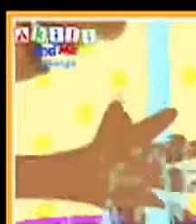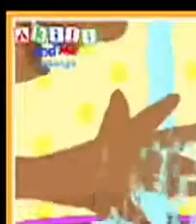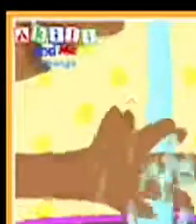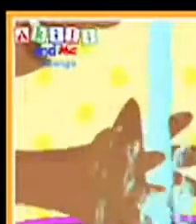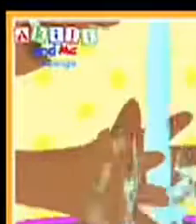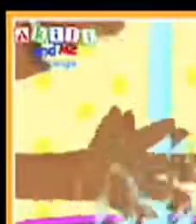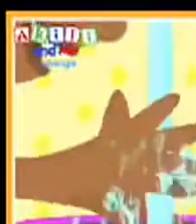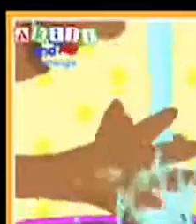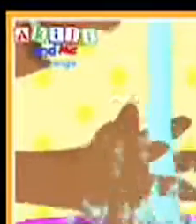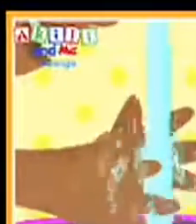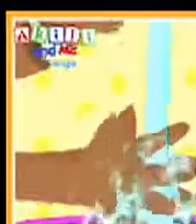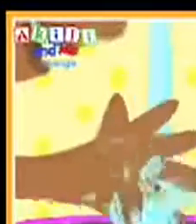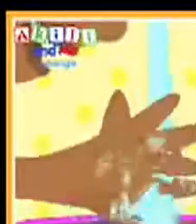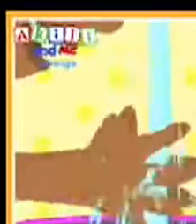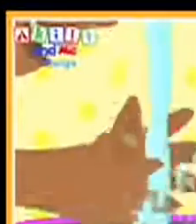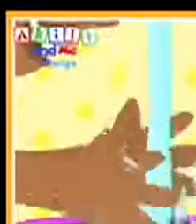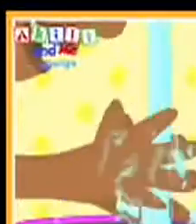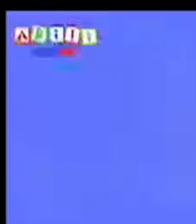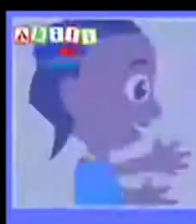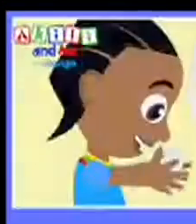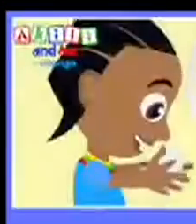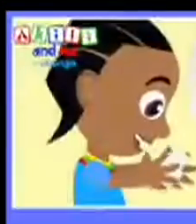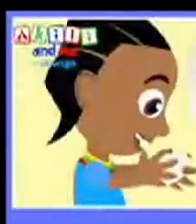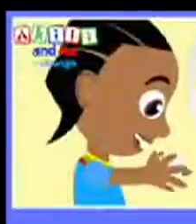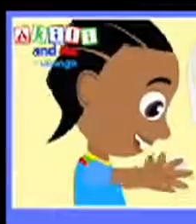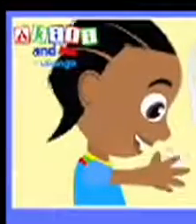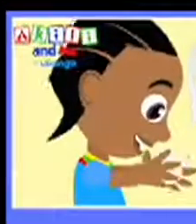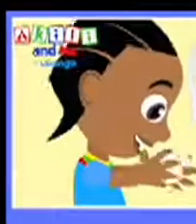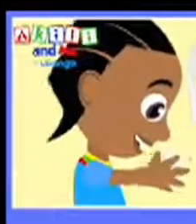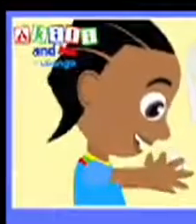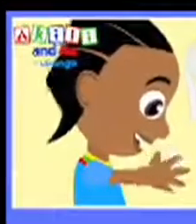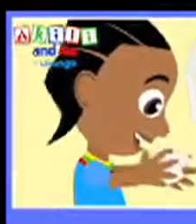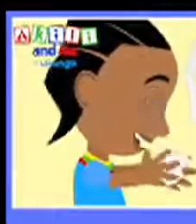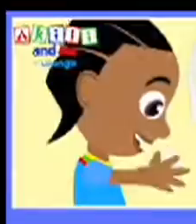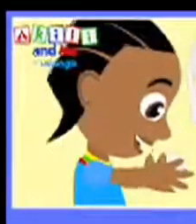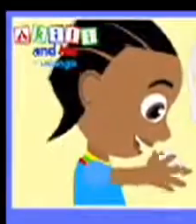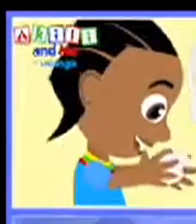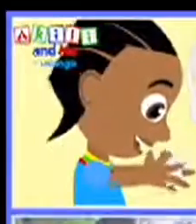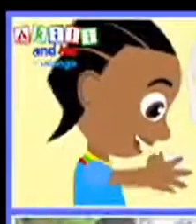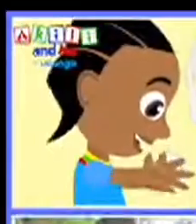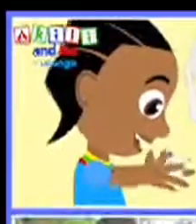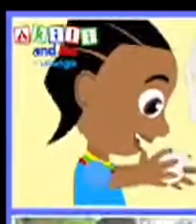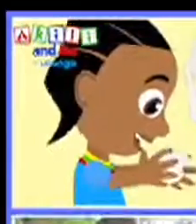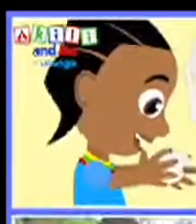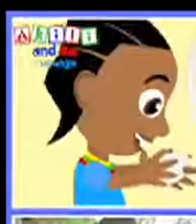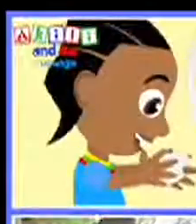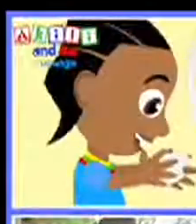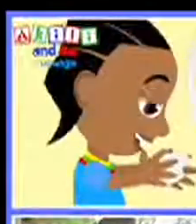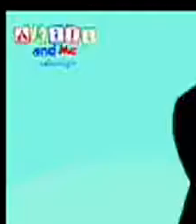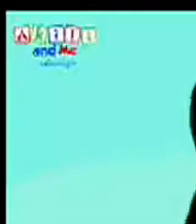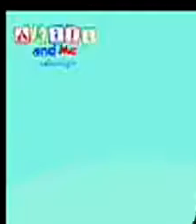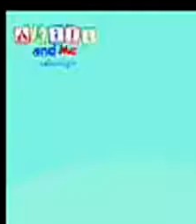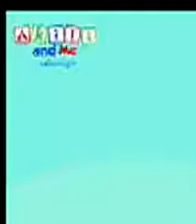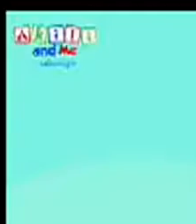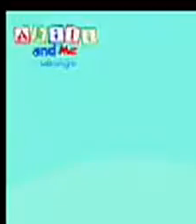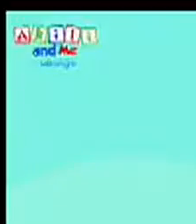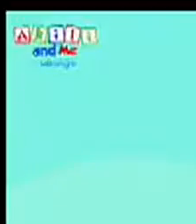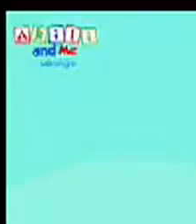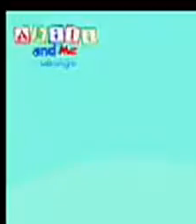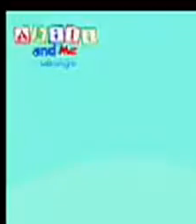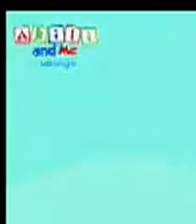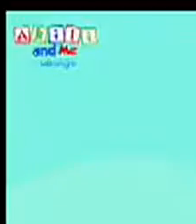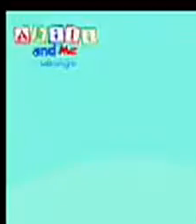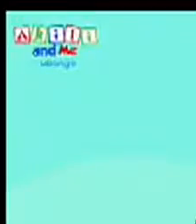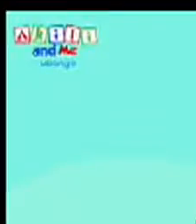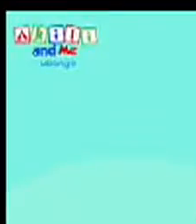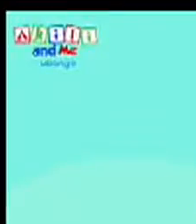clean, rinse them clean, rinse away the soap. Dry your hands, dry your hands, dry your hands and go. Great job, Haruma! Can